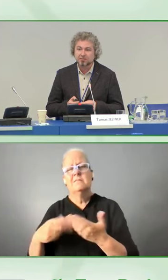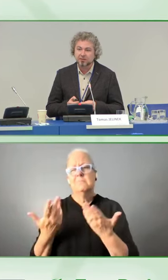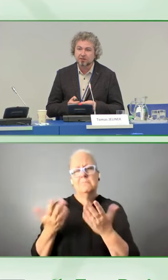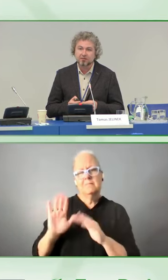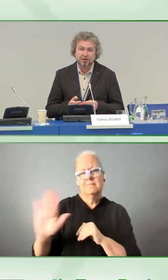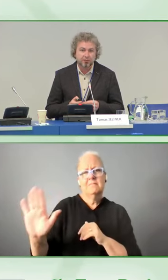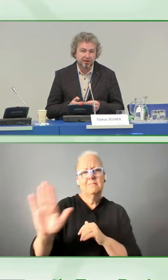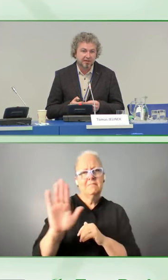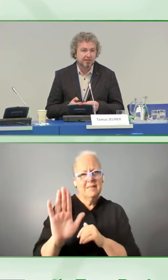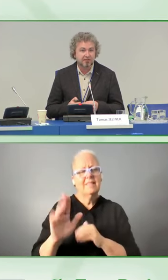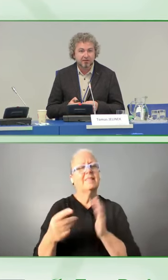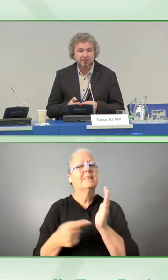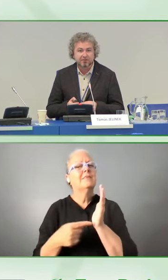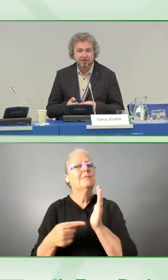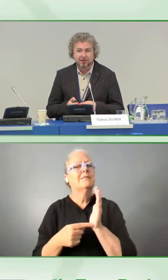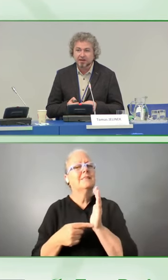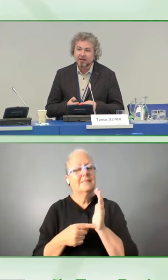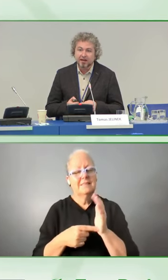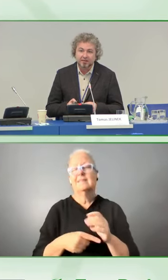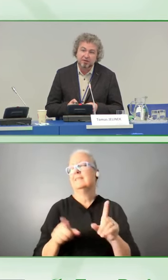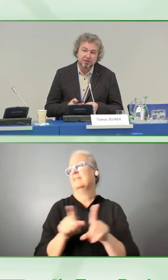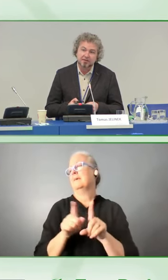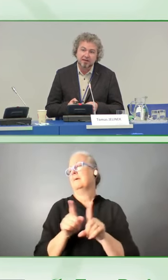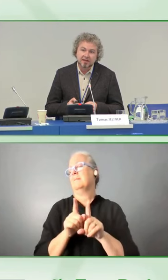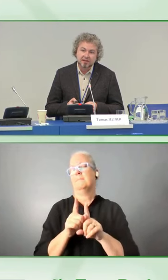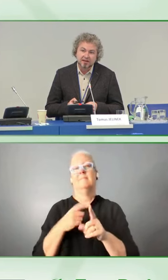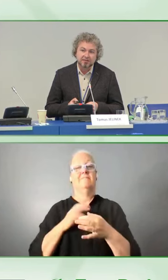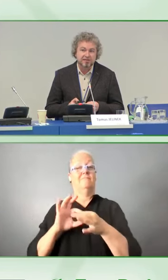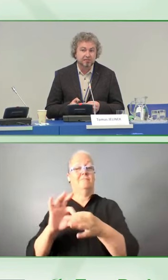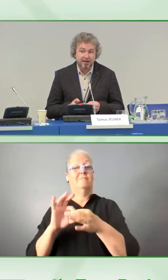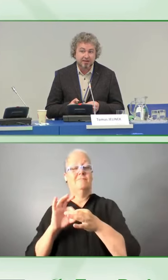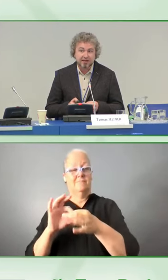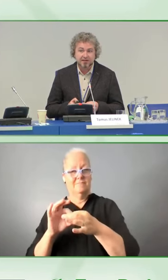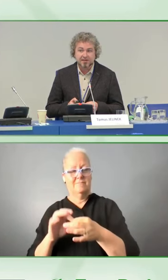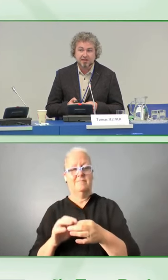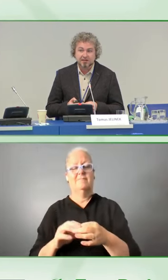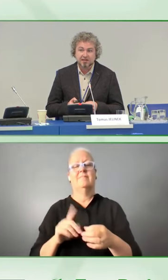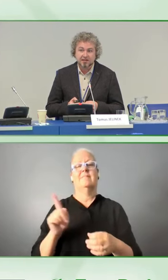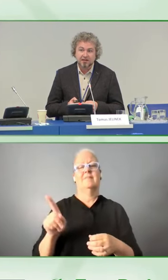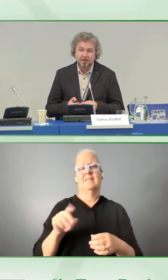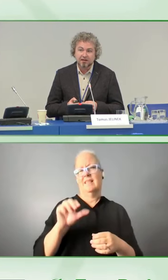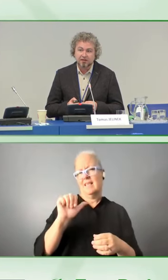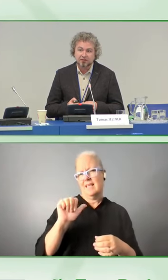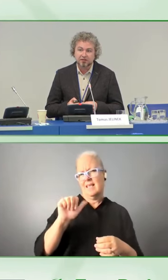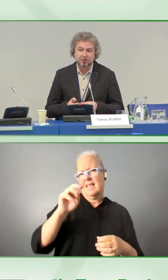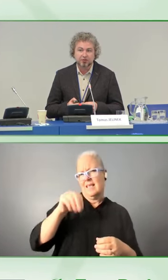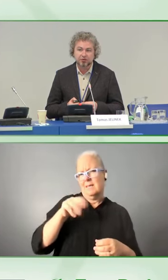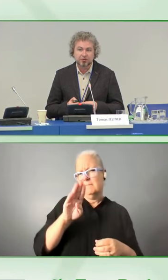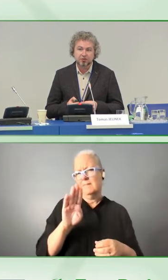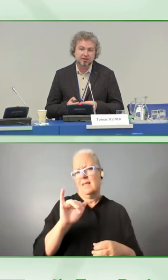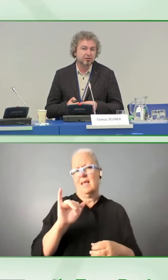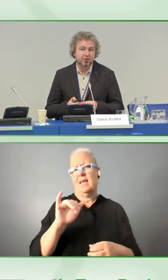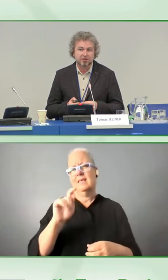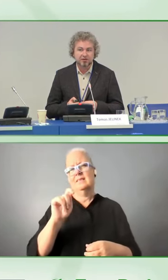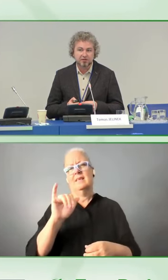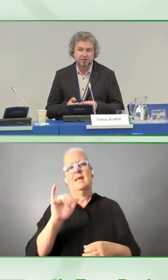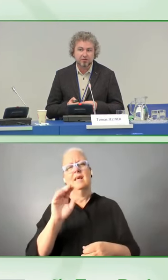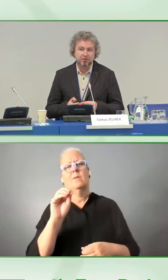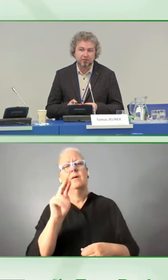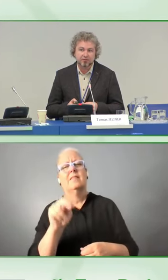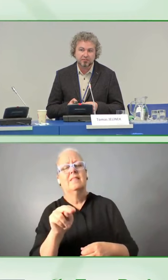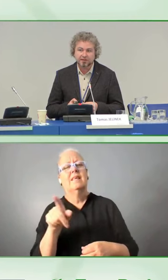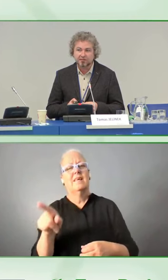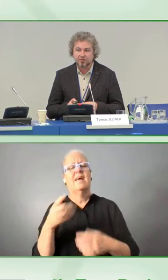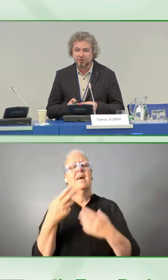So for example we are cooperating with Envision. They have smart glasses. So you don't need to always